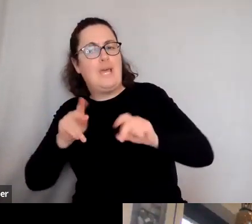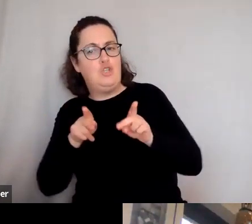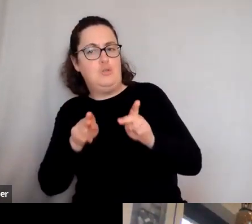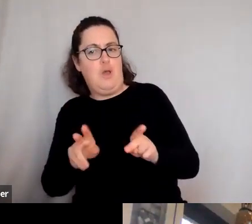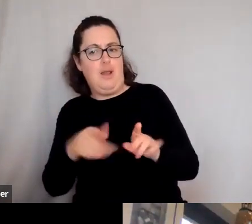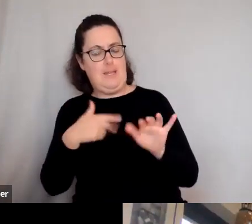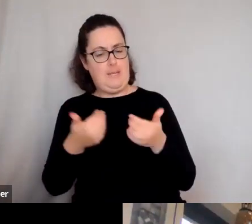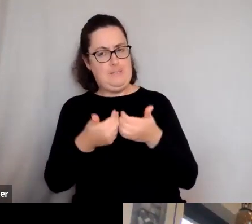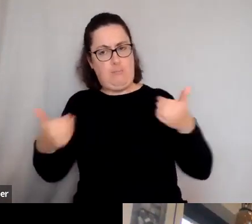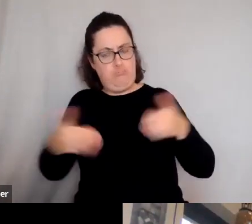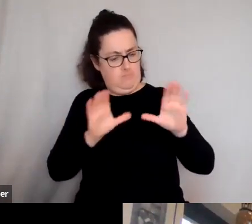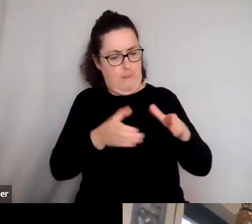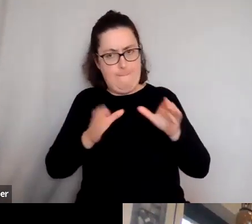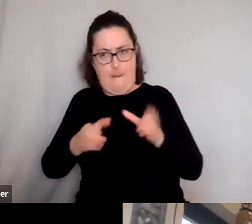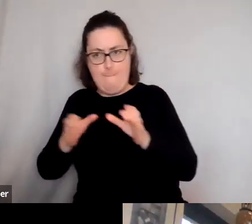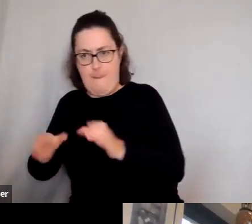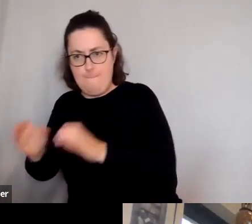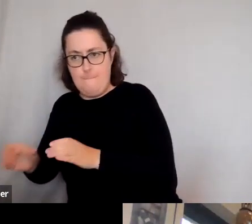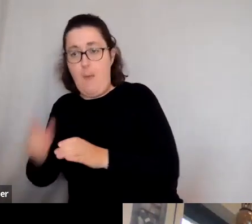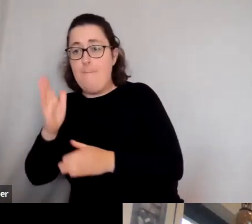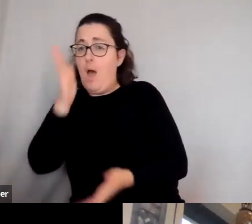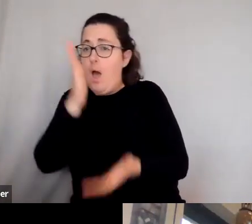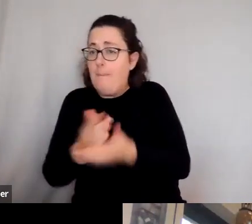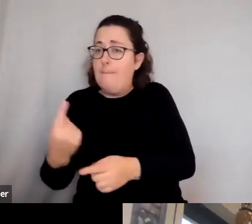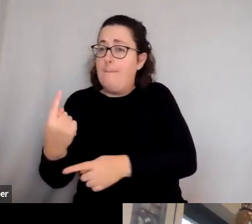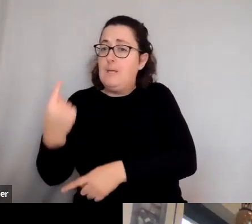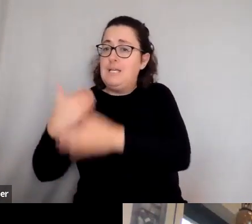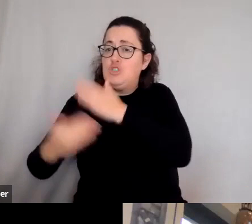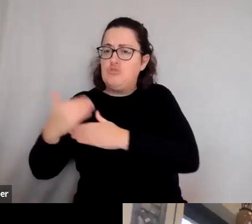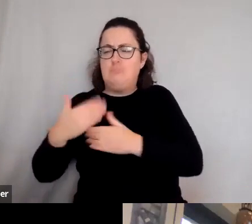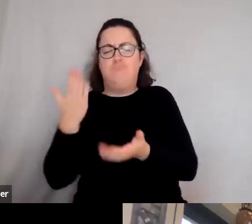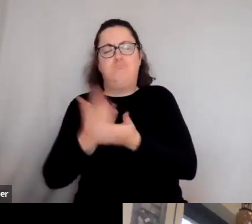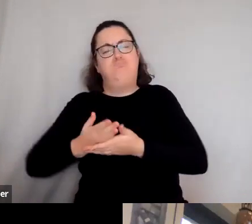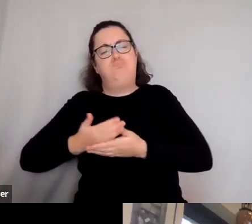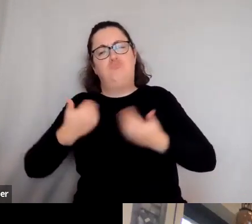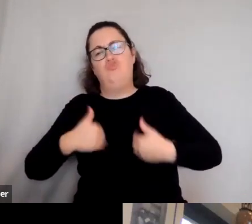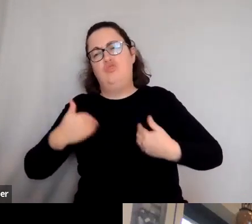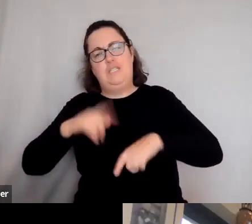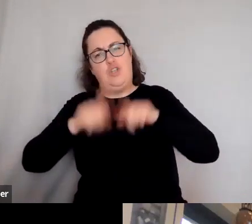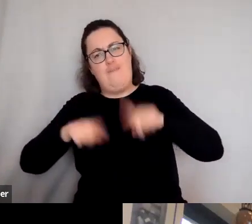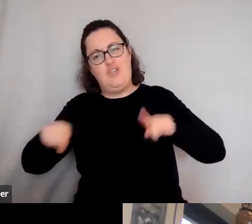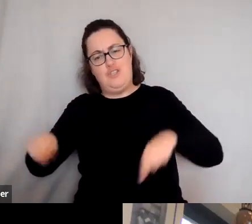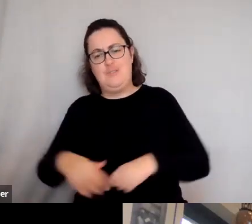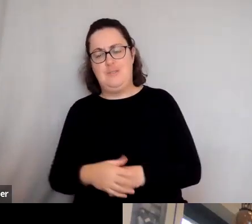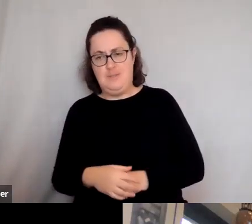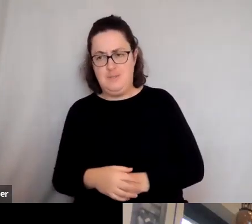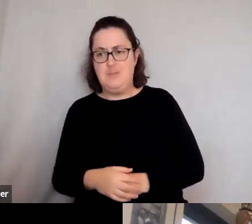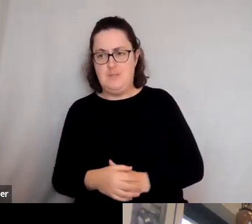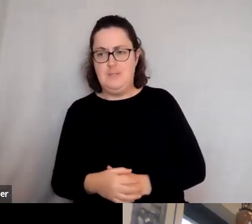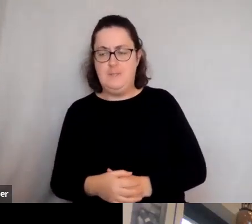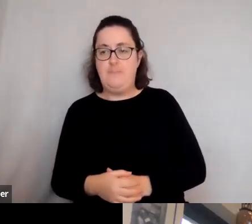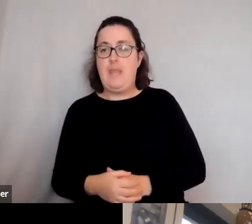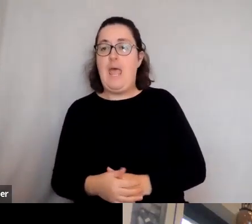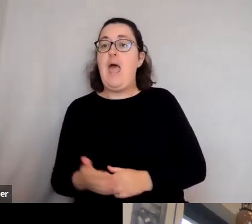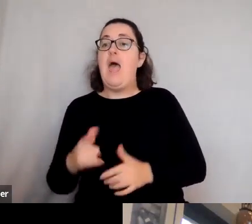But history was more diverse in all kinds of ways. And, you know, I think that ancient history has been,